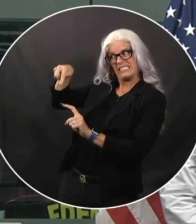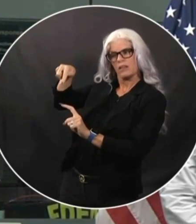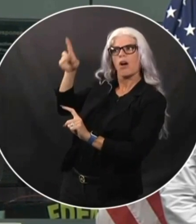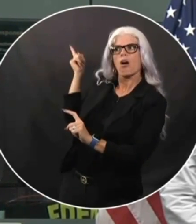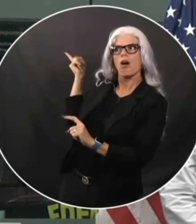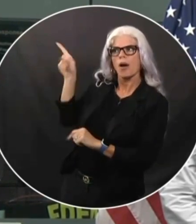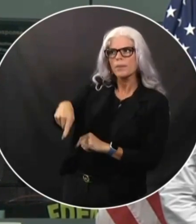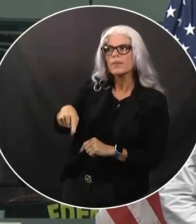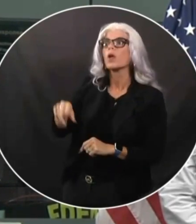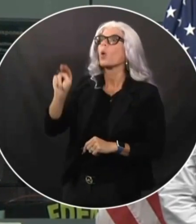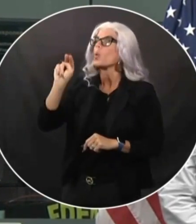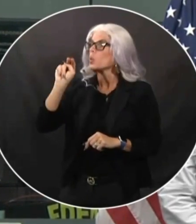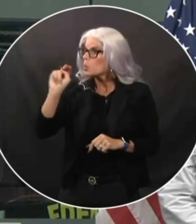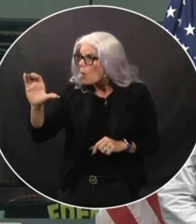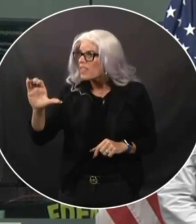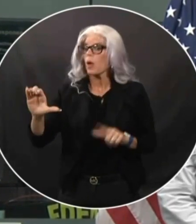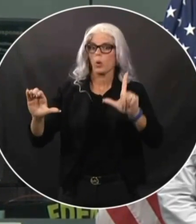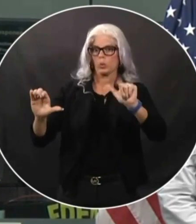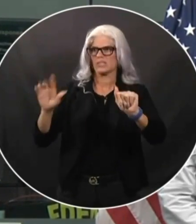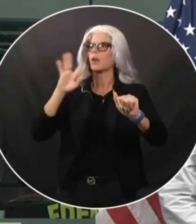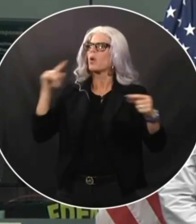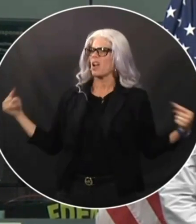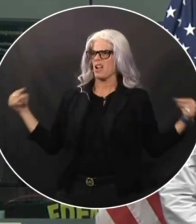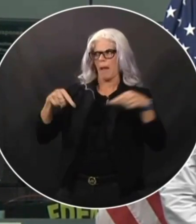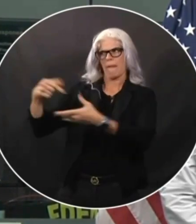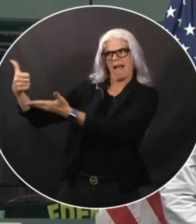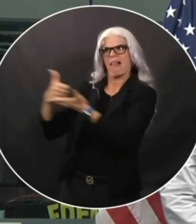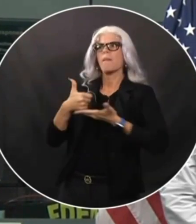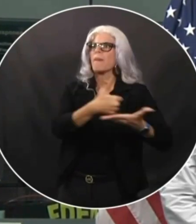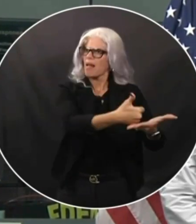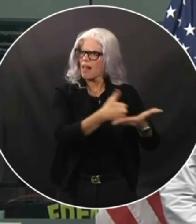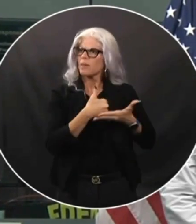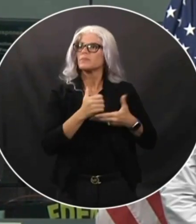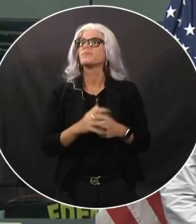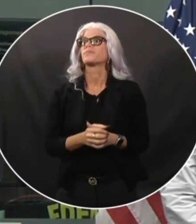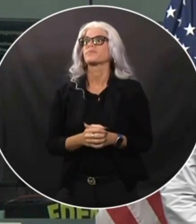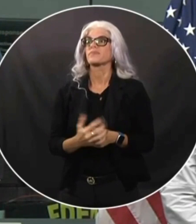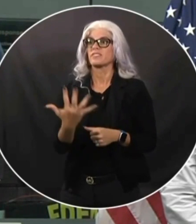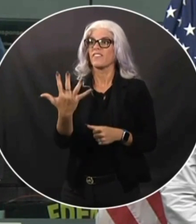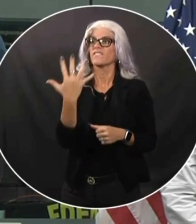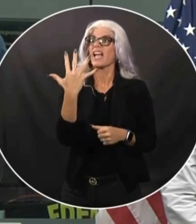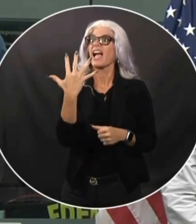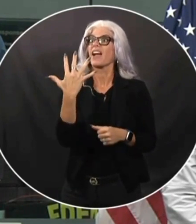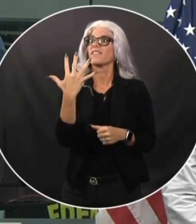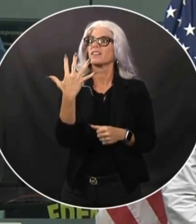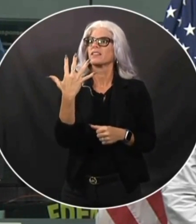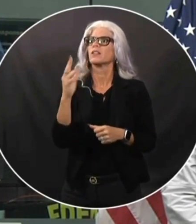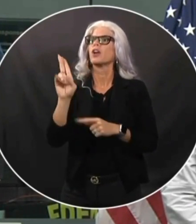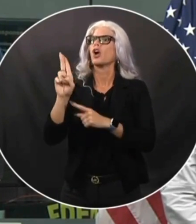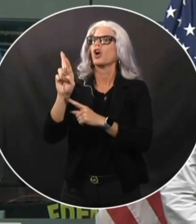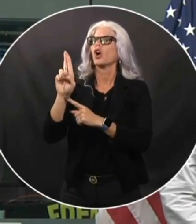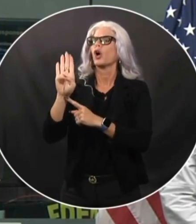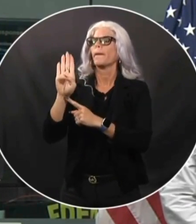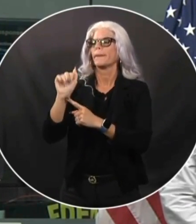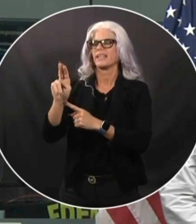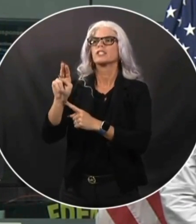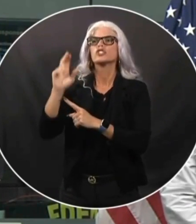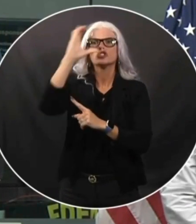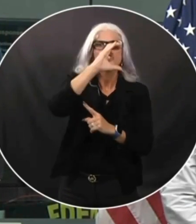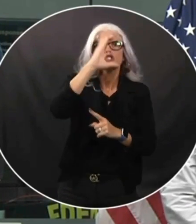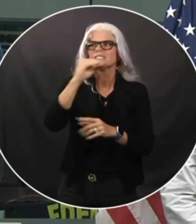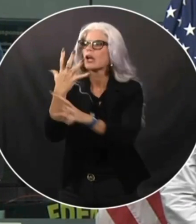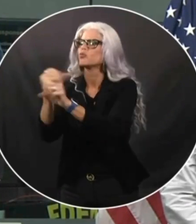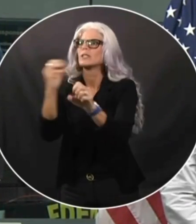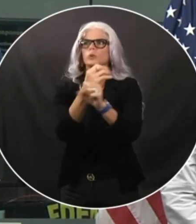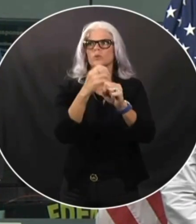that have been activated to help. We've also have five urban search and rescue teams that are activated. We have Florida Fish and Wildlife